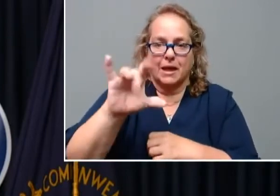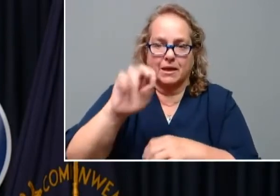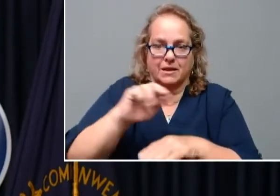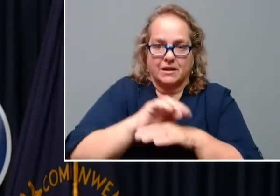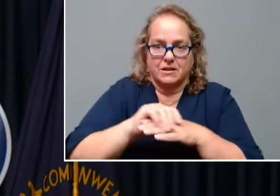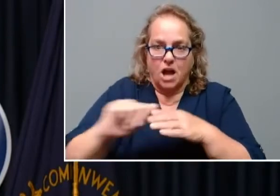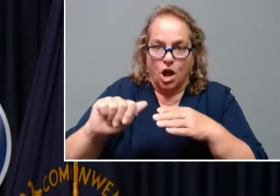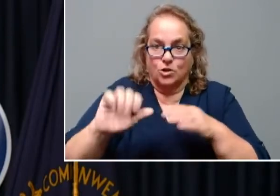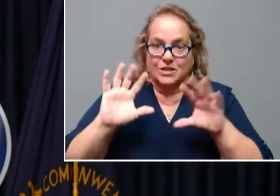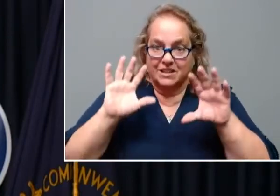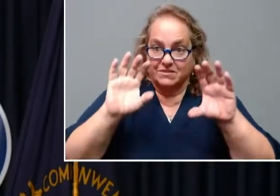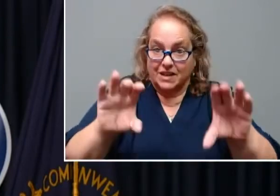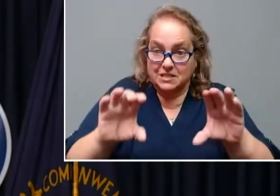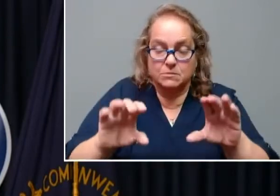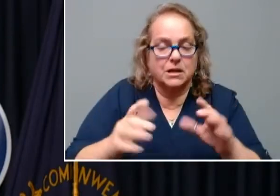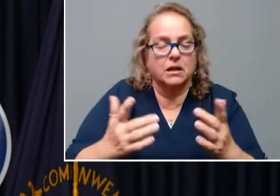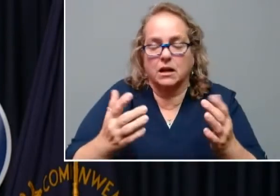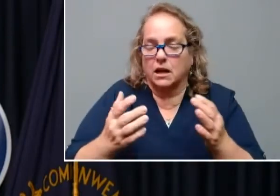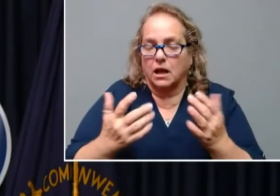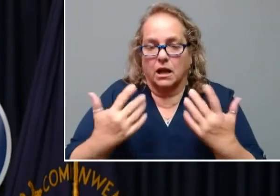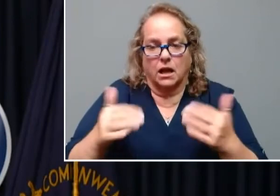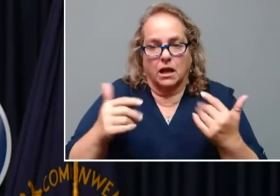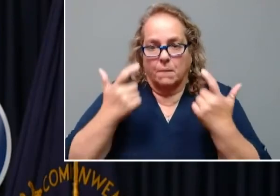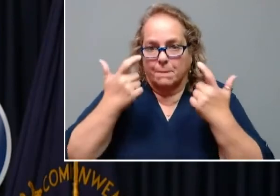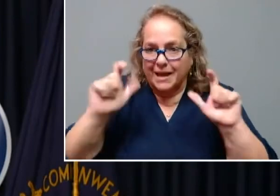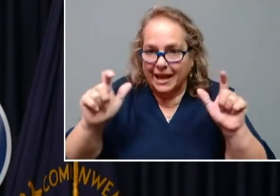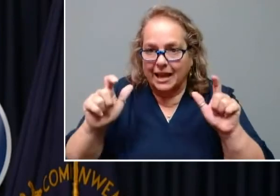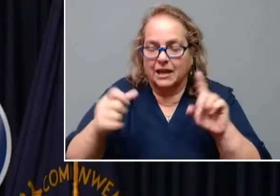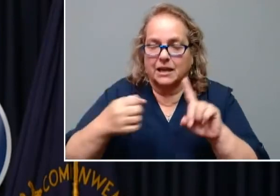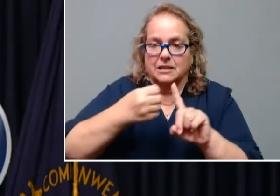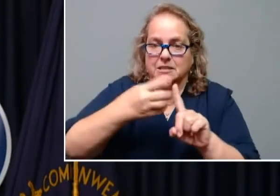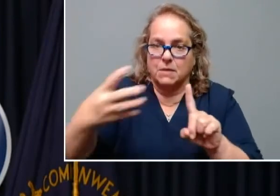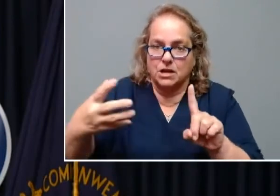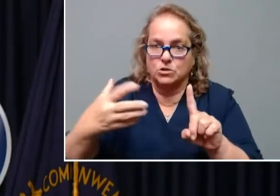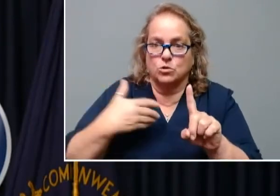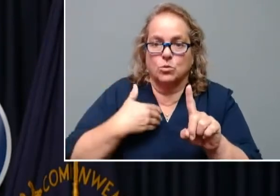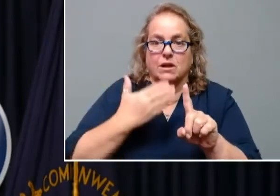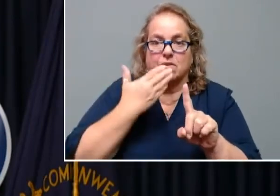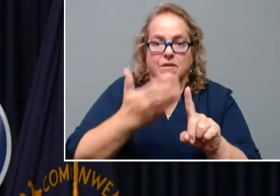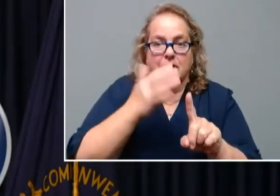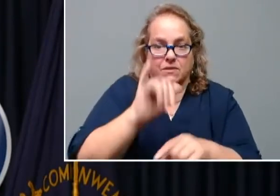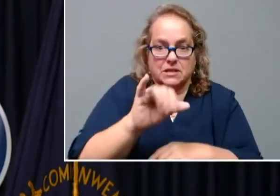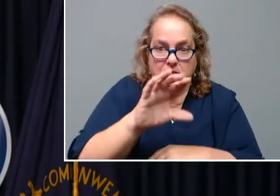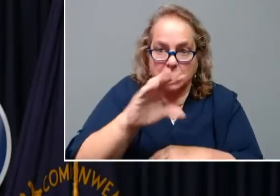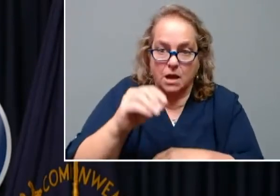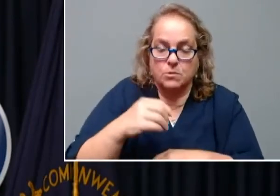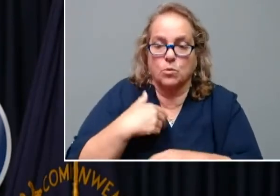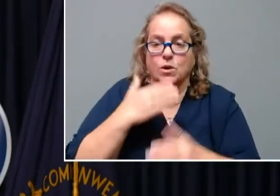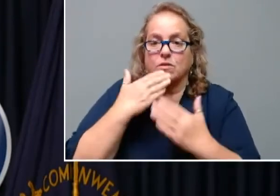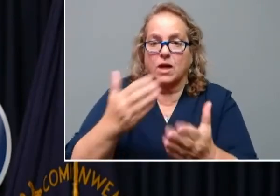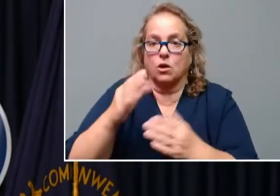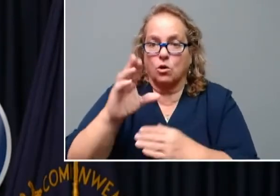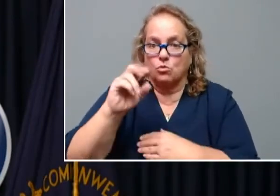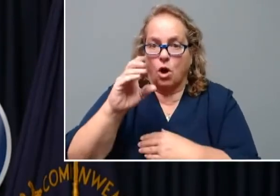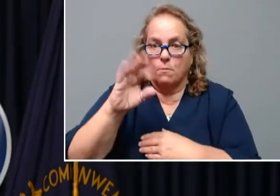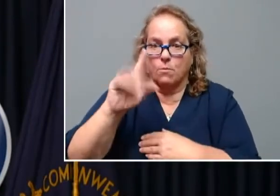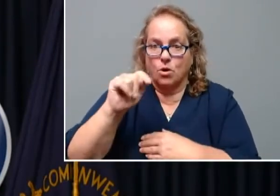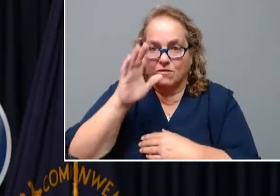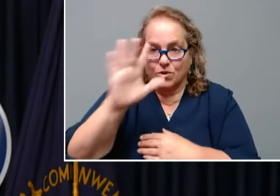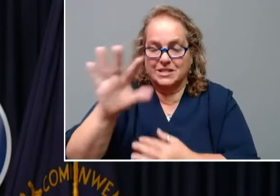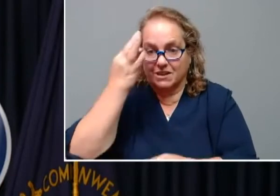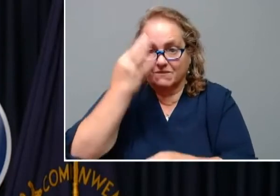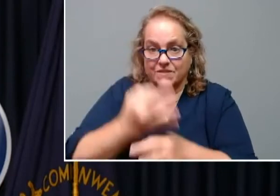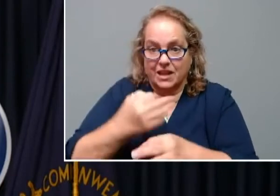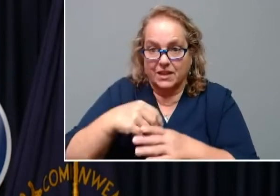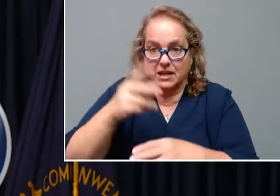a significant expansion, and we thank this company. We thank Robert for his faith in Kentucky. He is here a bunch.